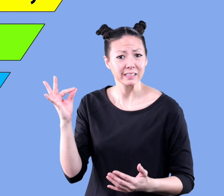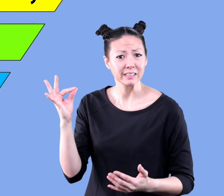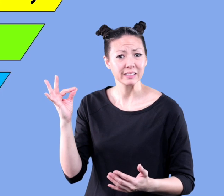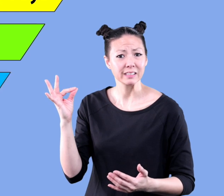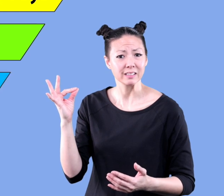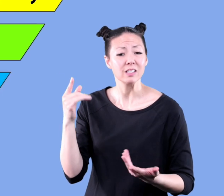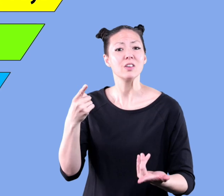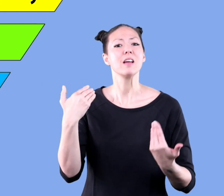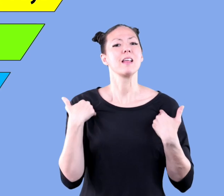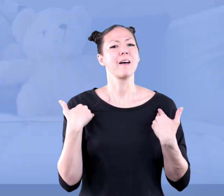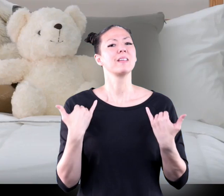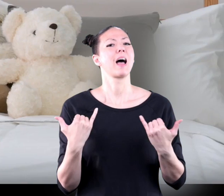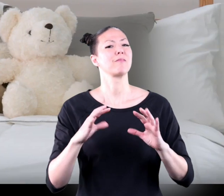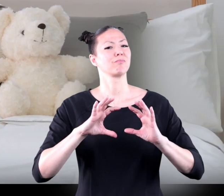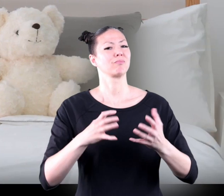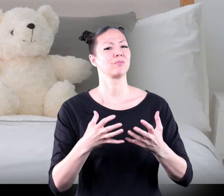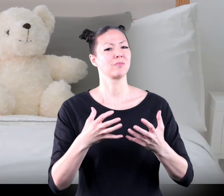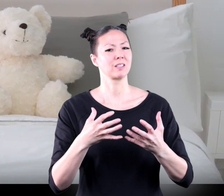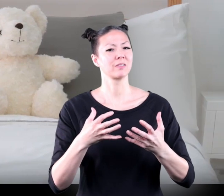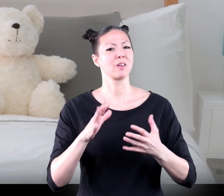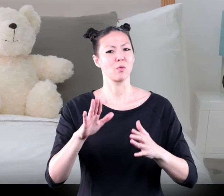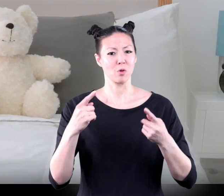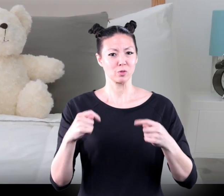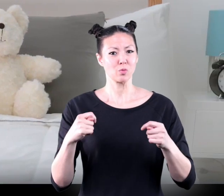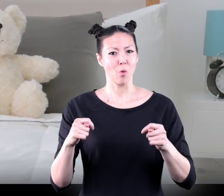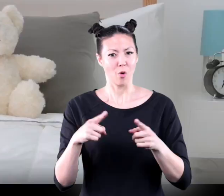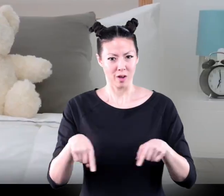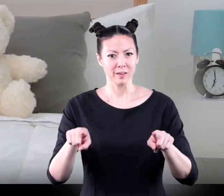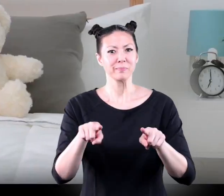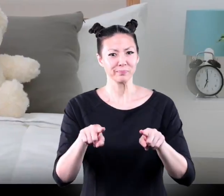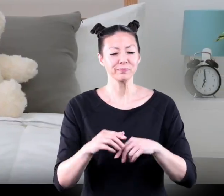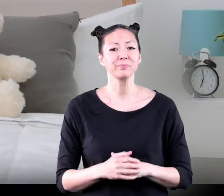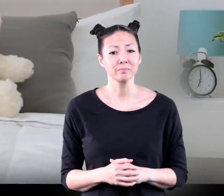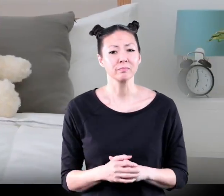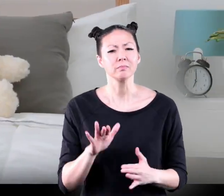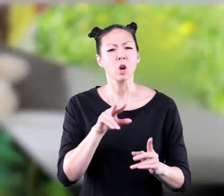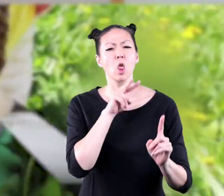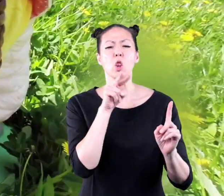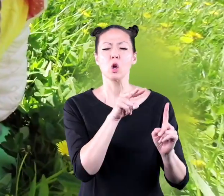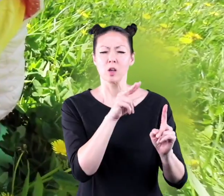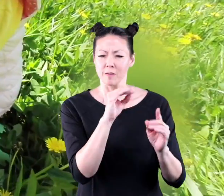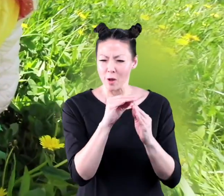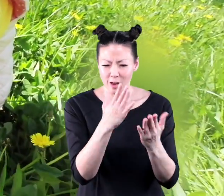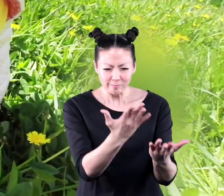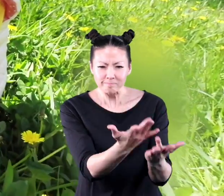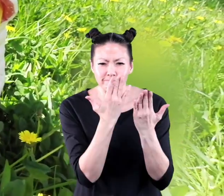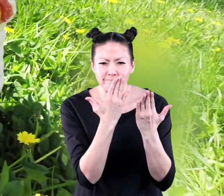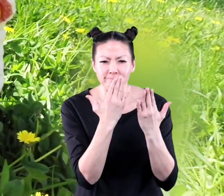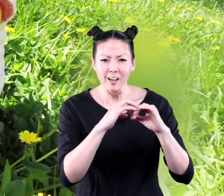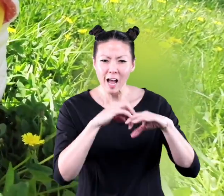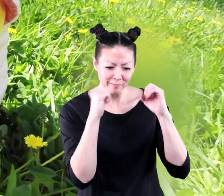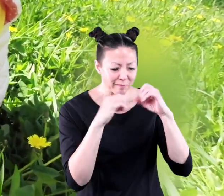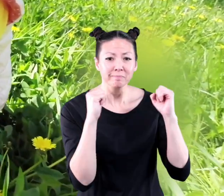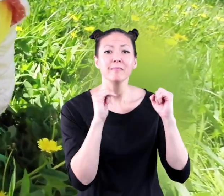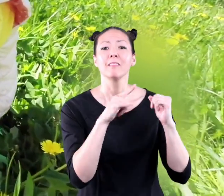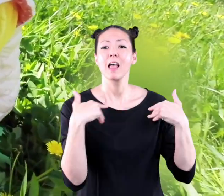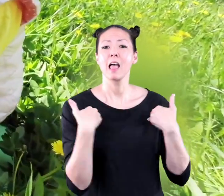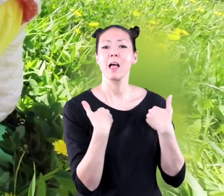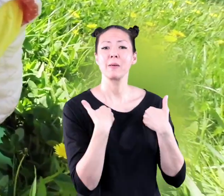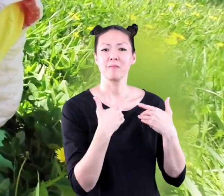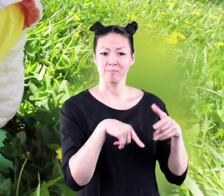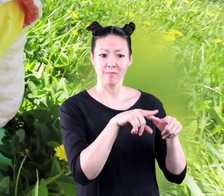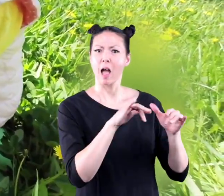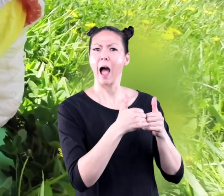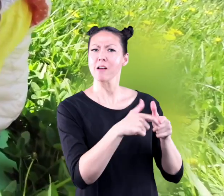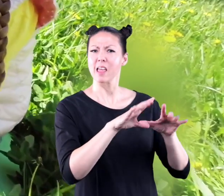that are cats you have now classified your toys now let's take a closer look at how